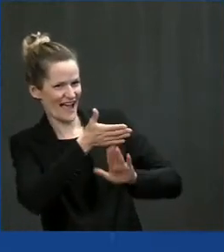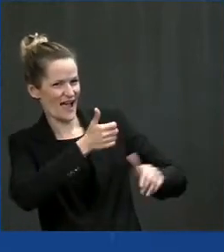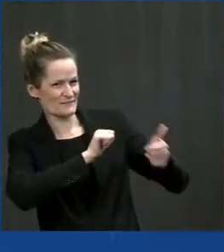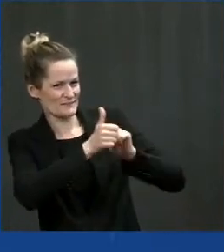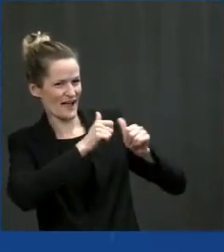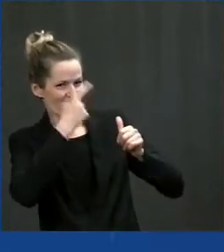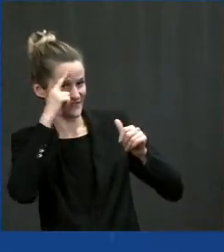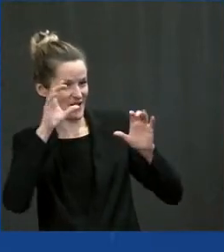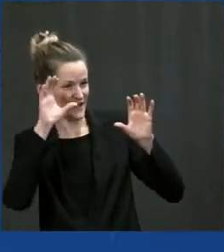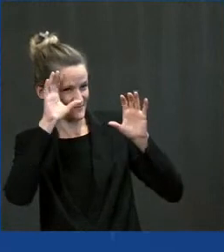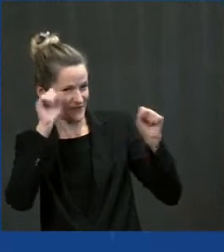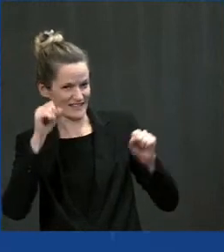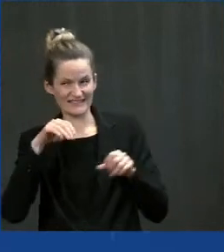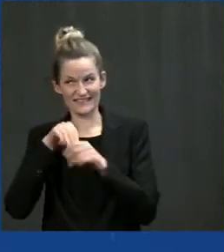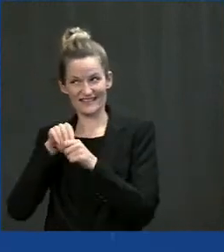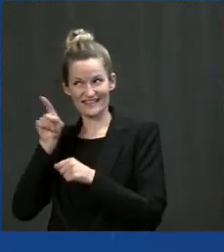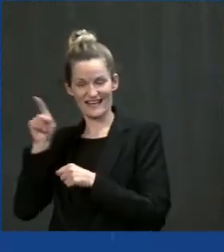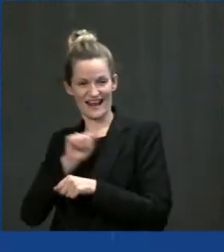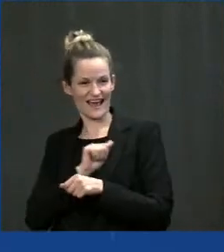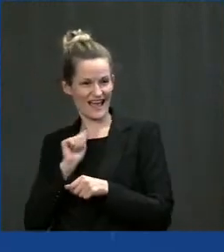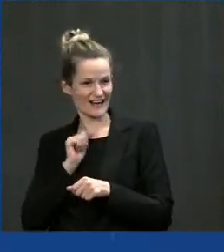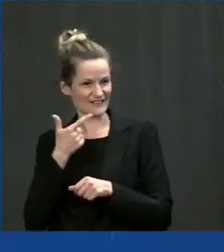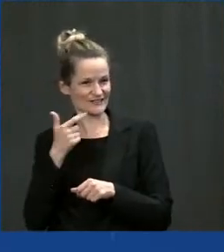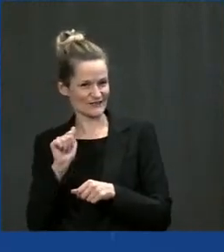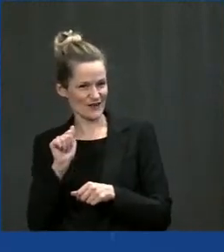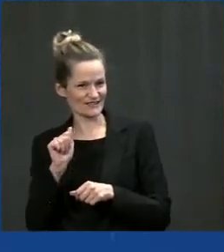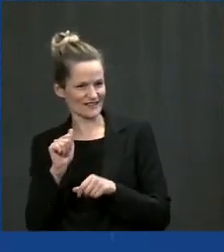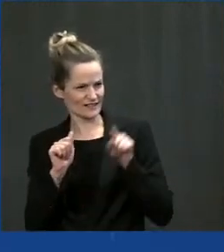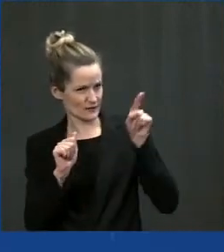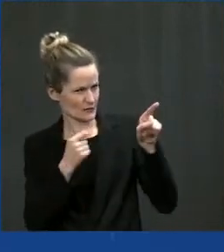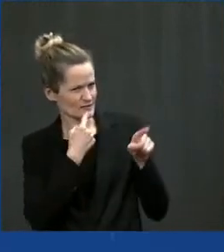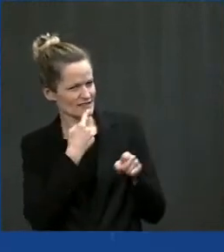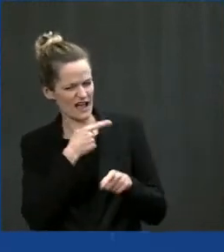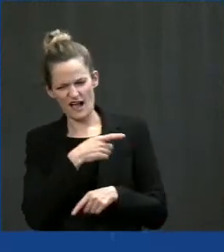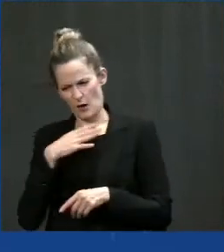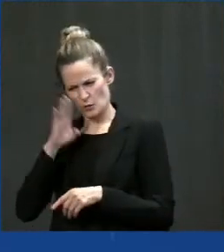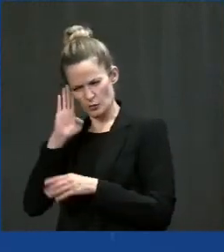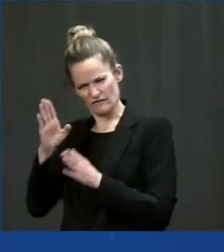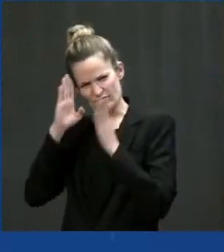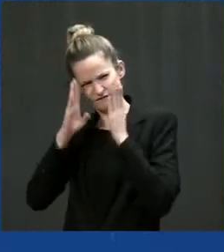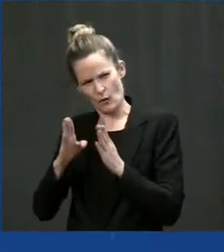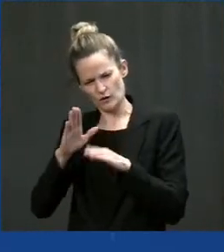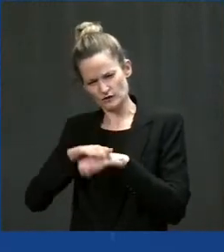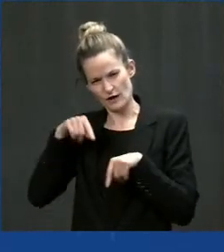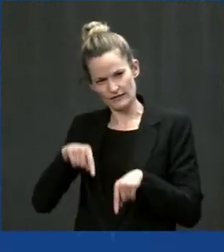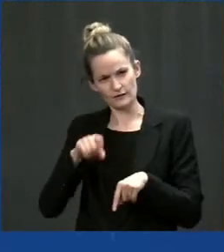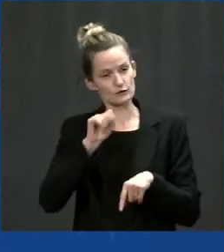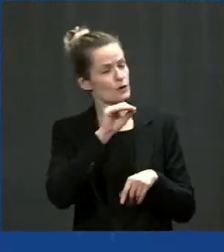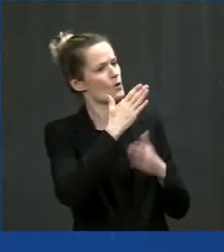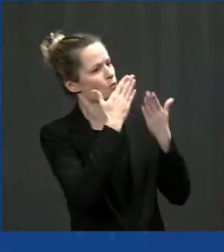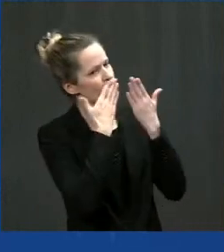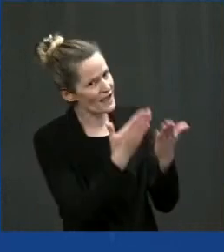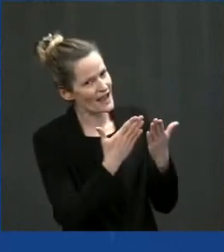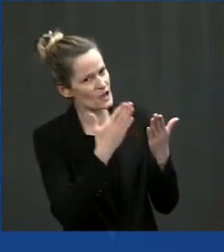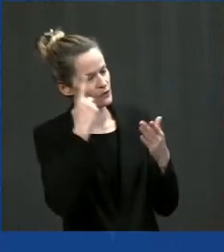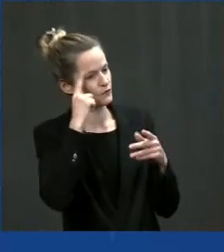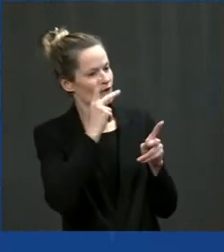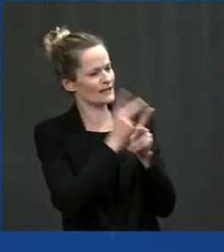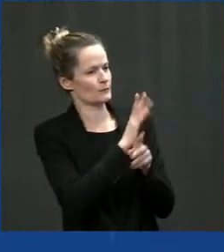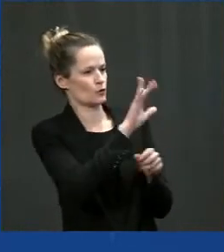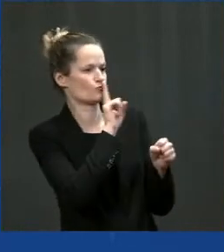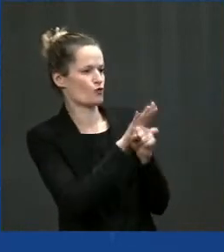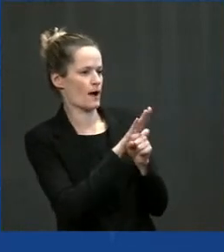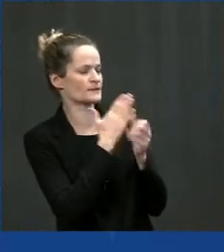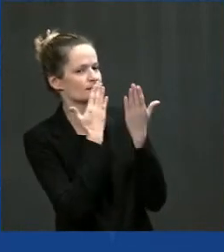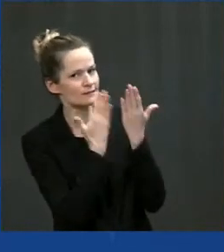you stated that this would be a focus of yours and I'm thankful for you holding true to that promise. Mr. Well, Mr.